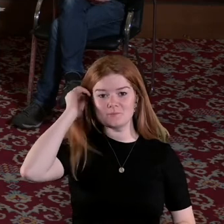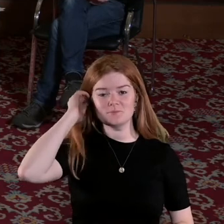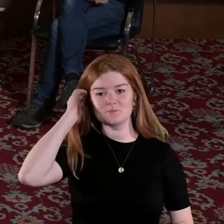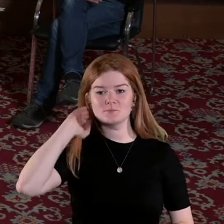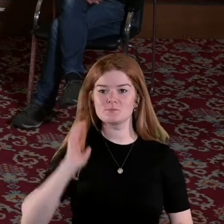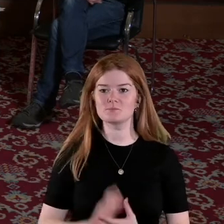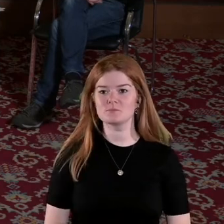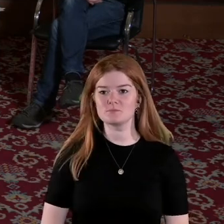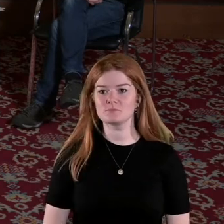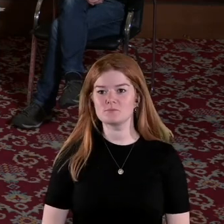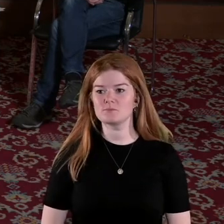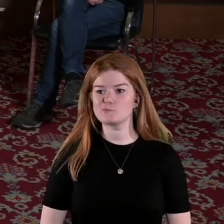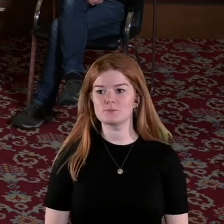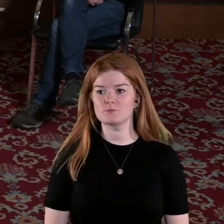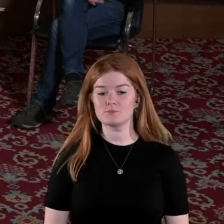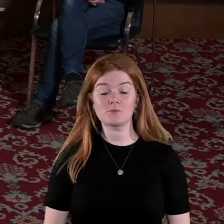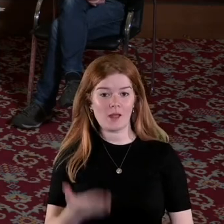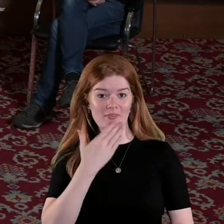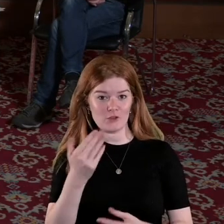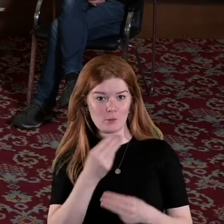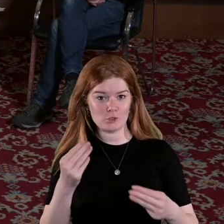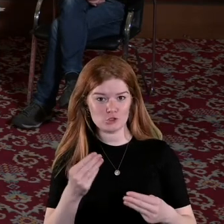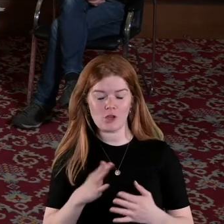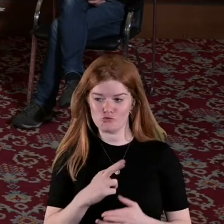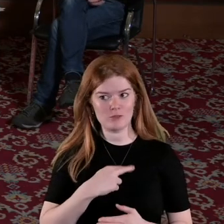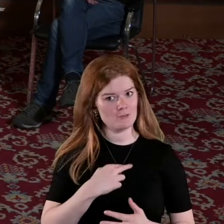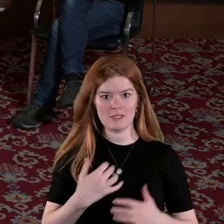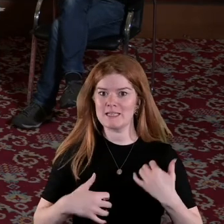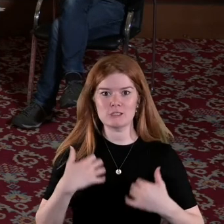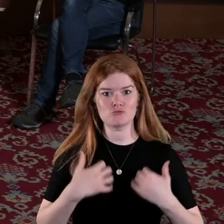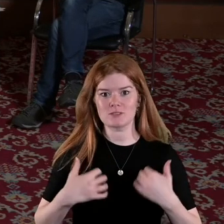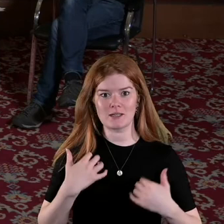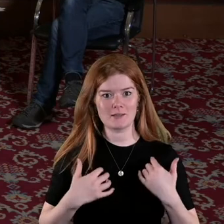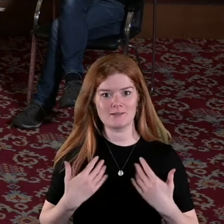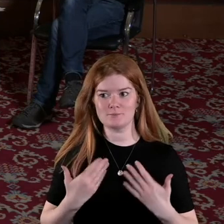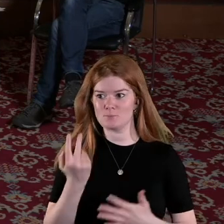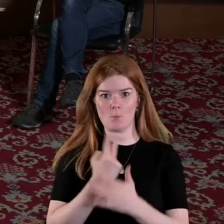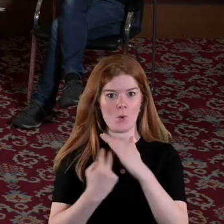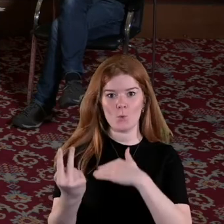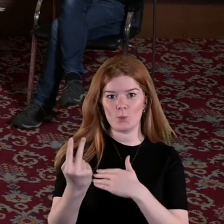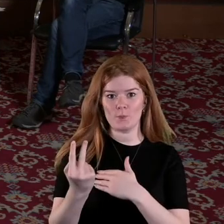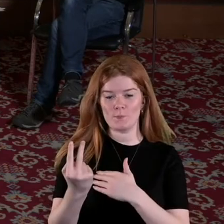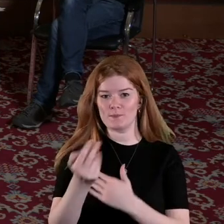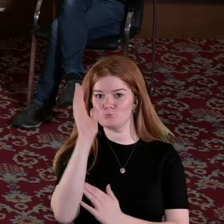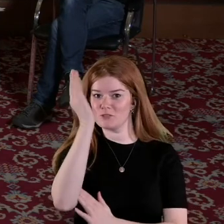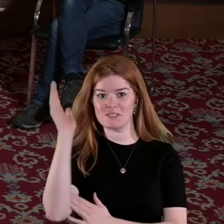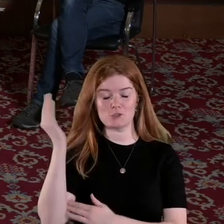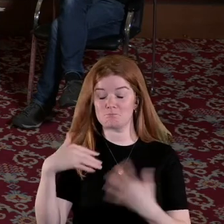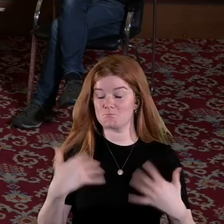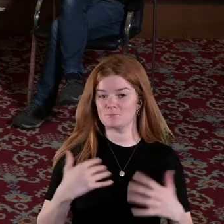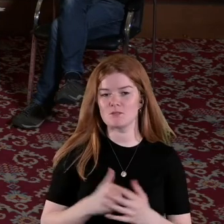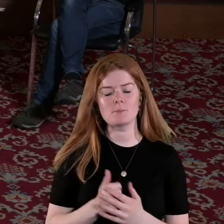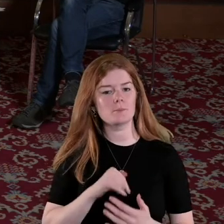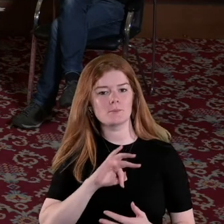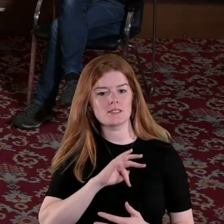microphones thank you really interesting both presentations I